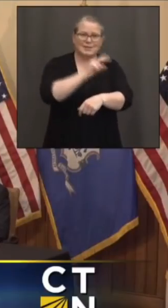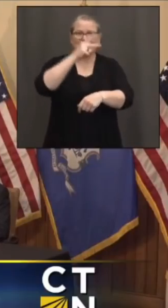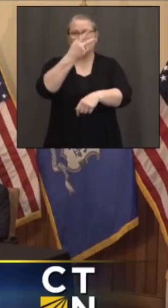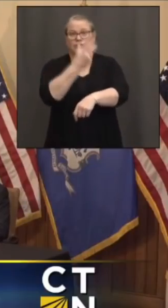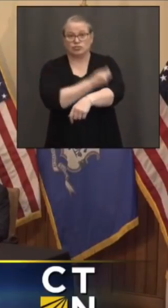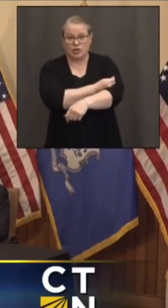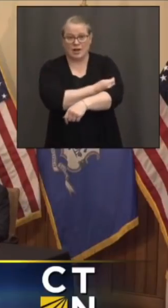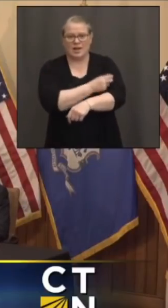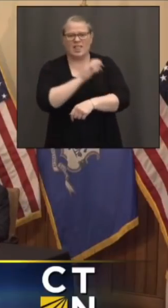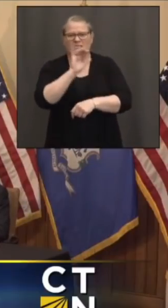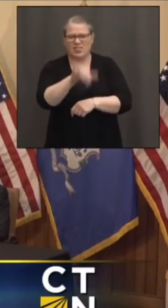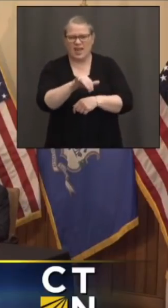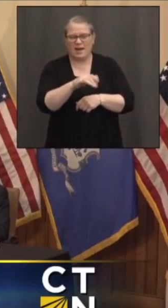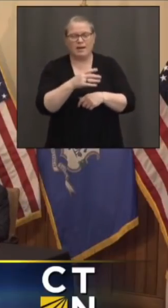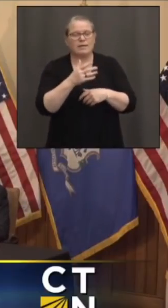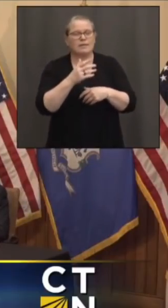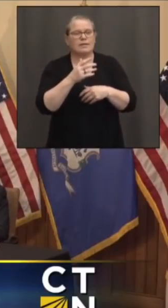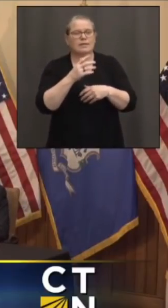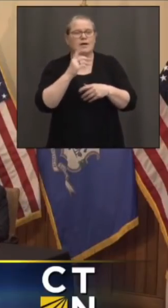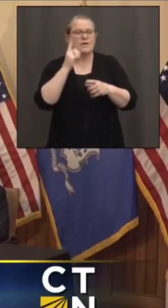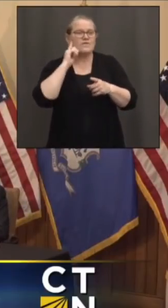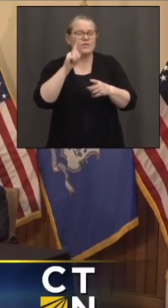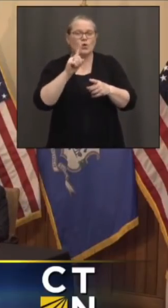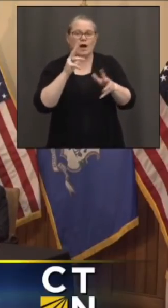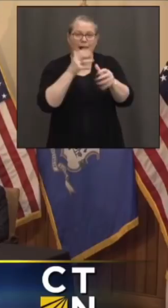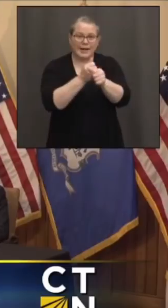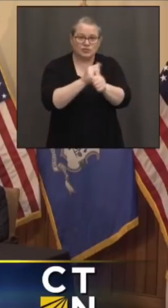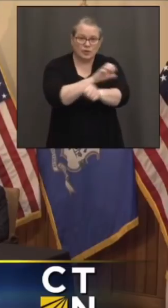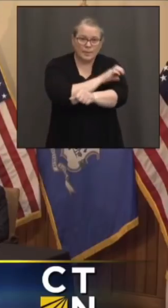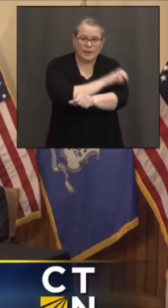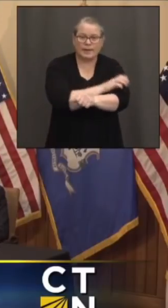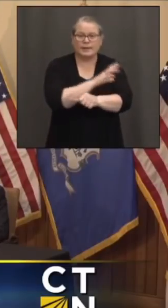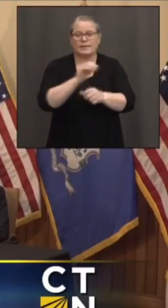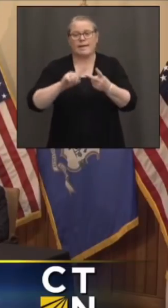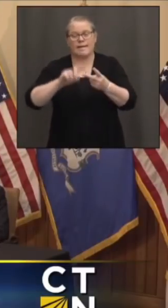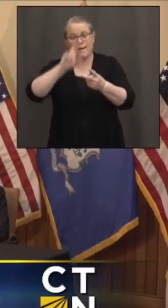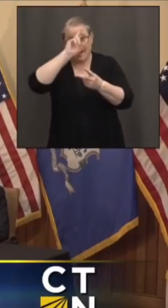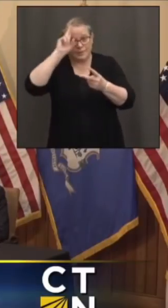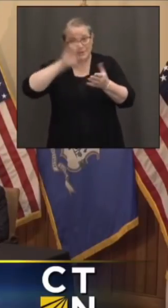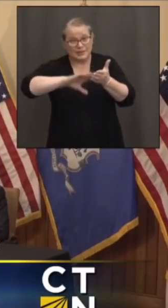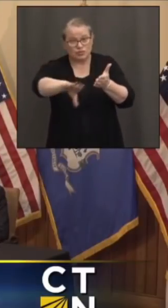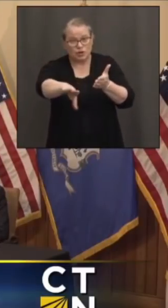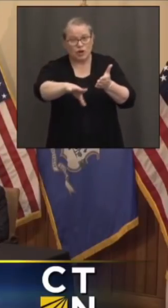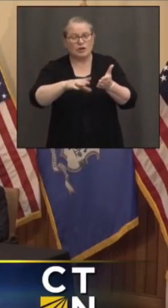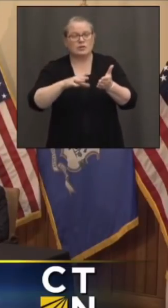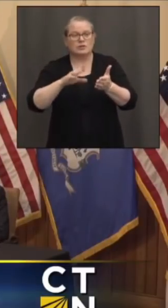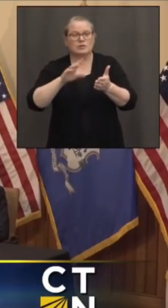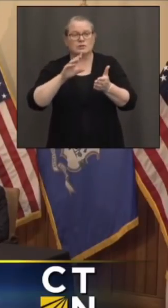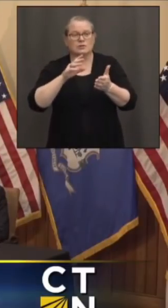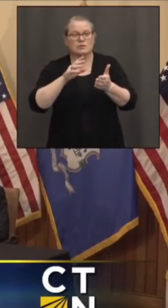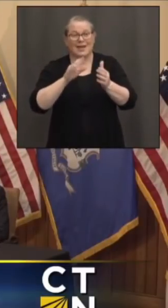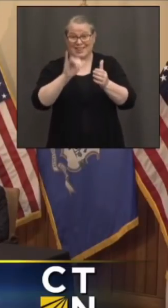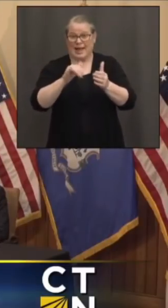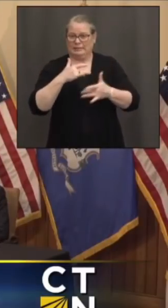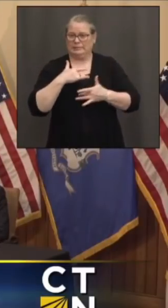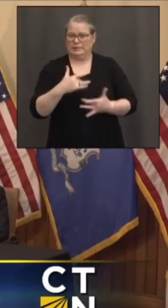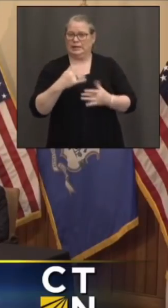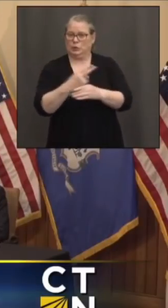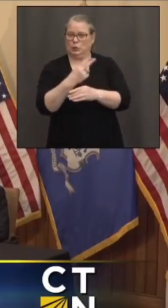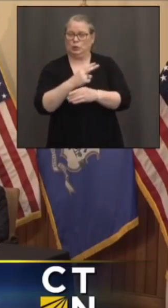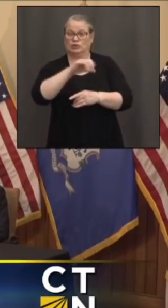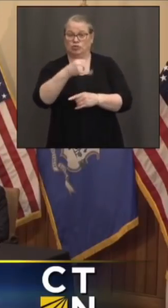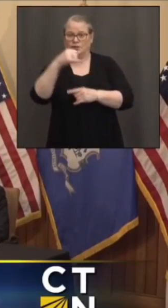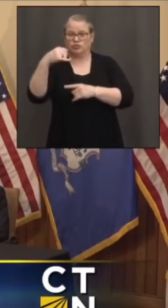catch-up clinics and the discharges from hospitals to nursing homes, involves a supply of Johnson & Johnson. Do you